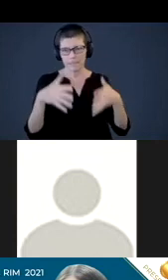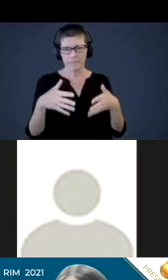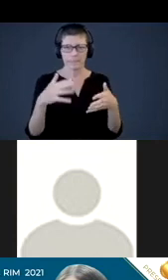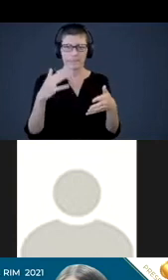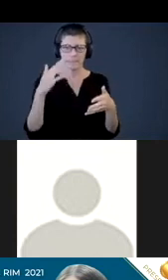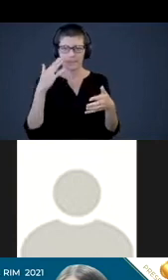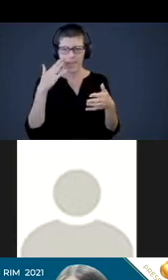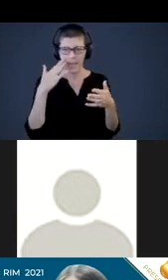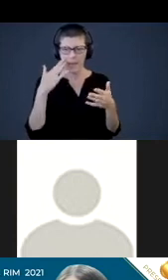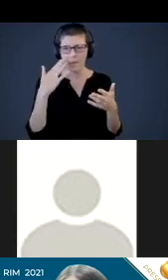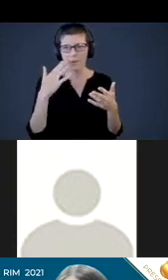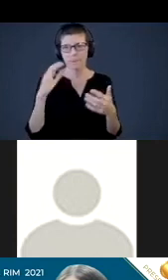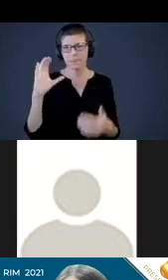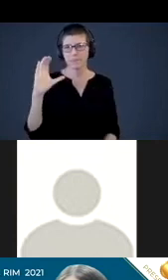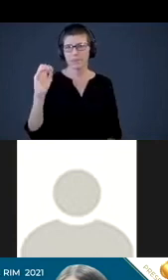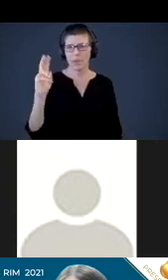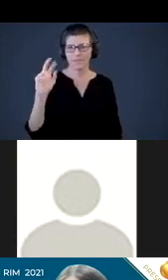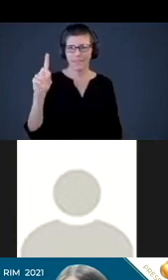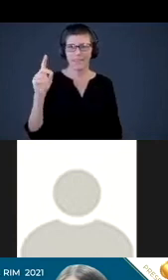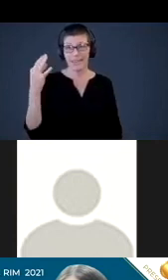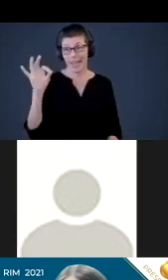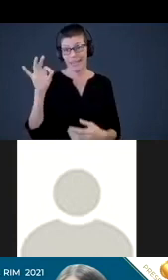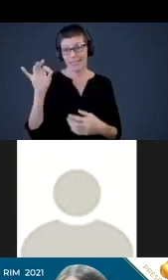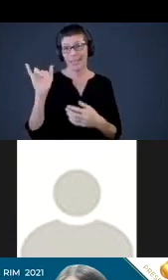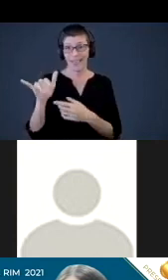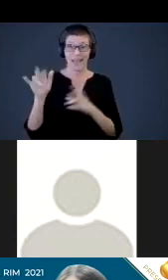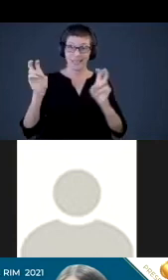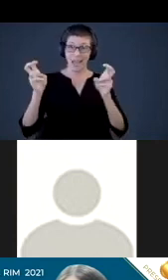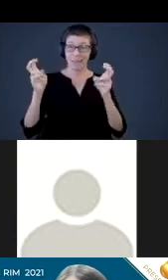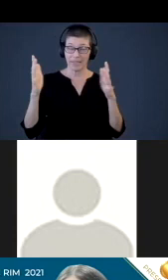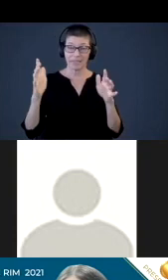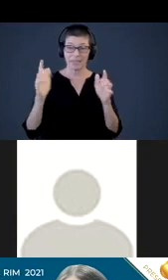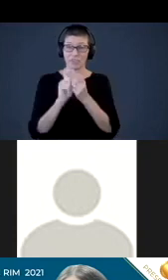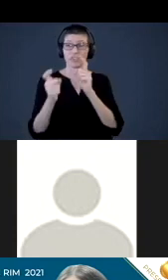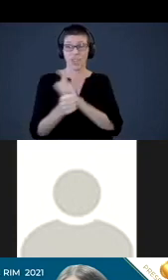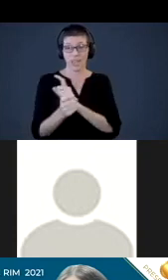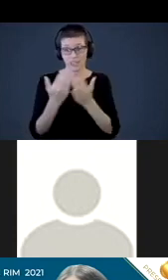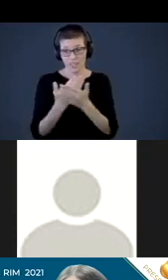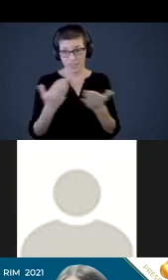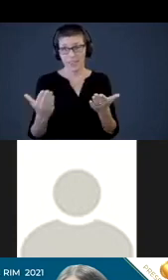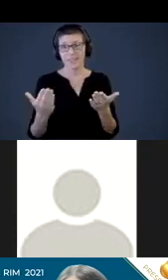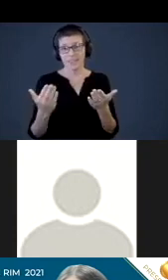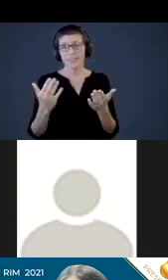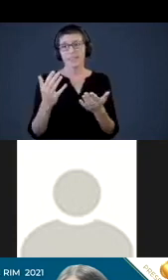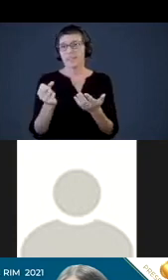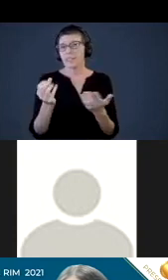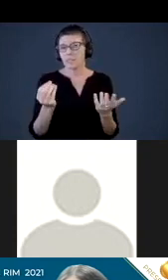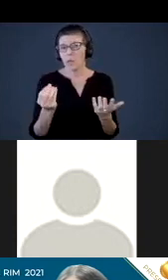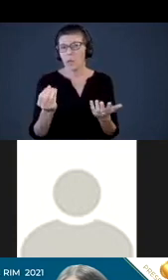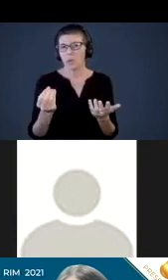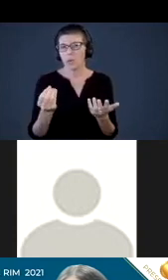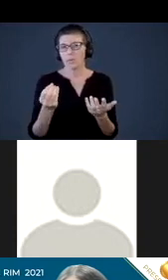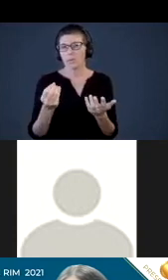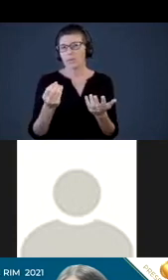COVID-19 is a topic that just changed things how we did about. So what is, if you could